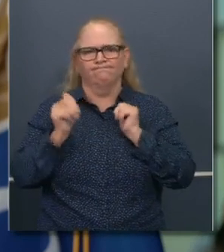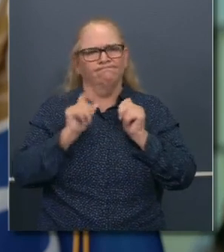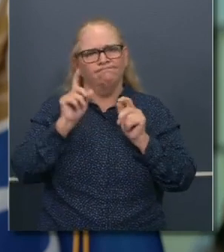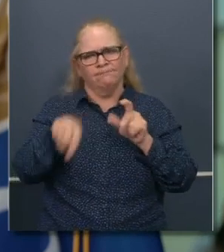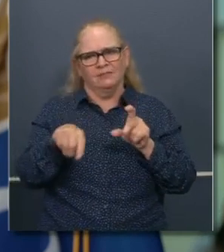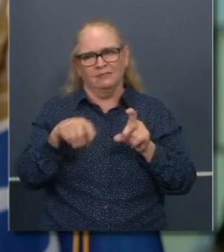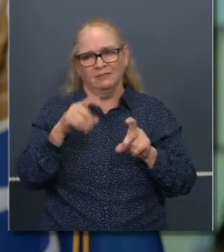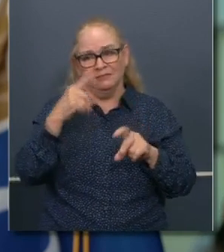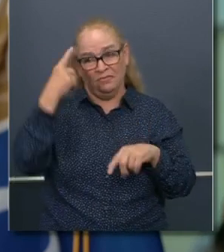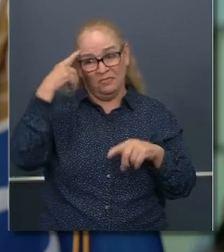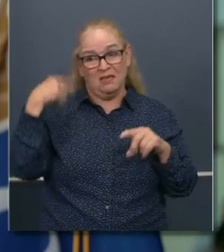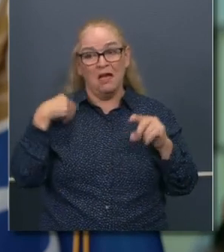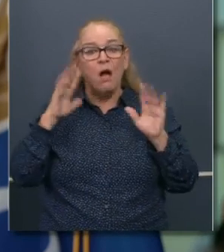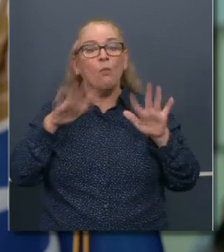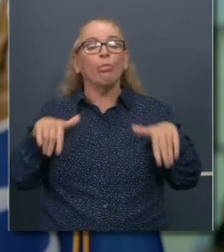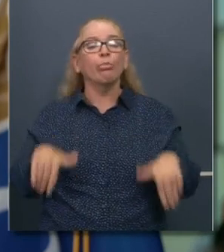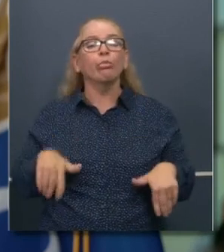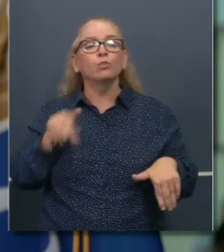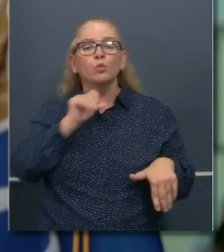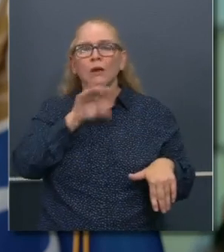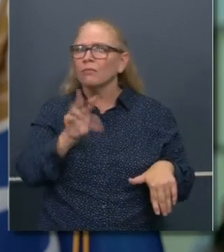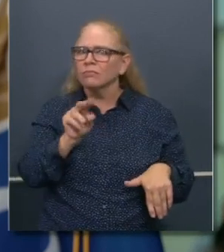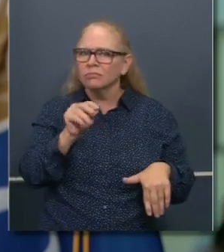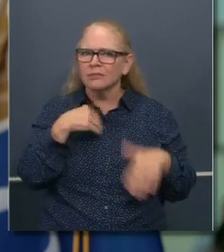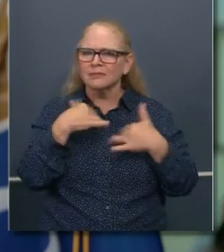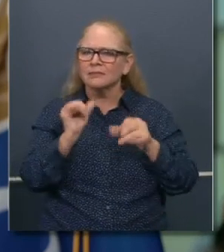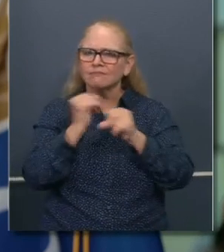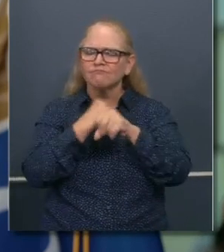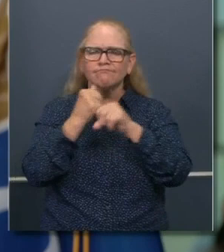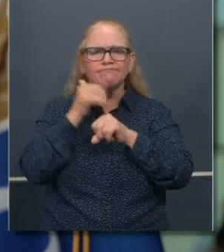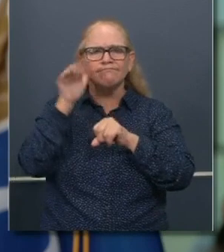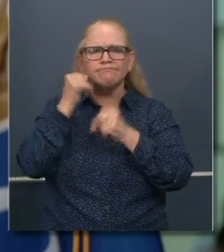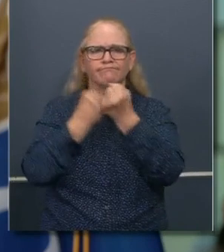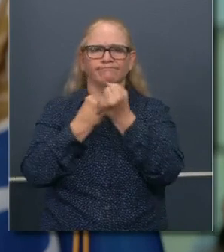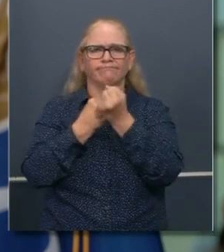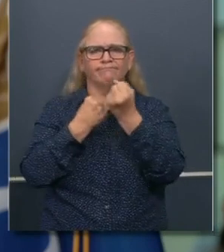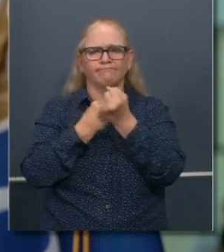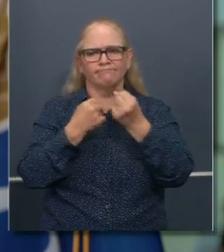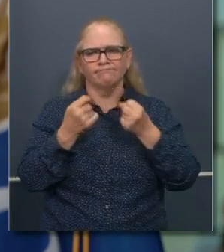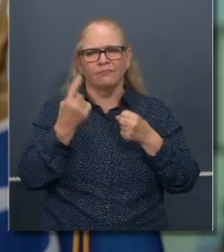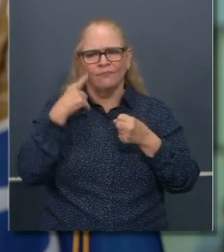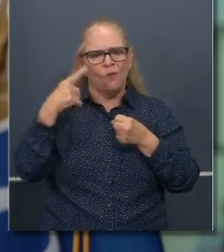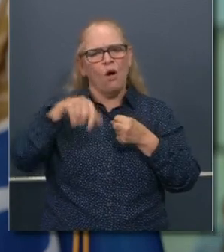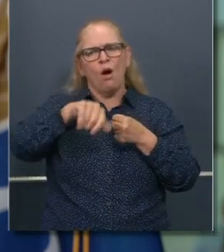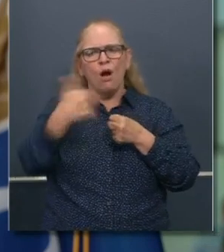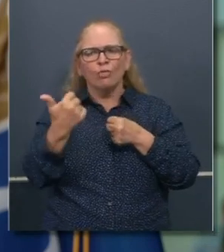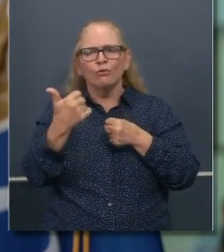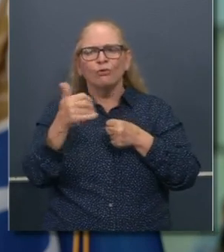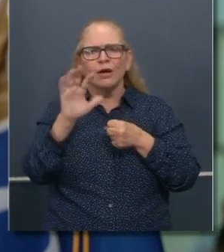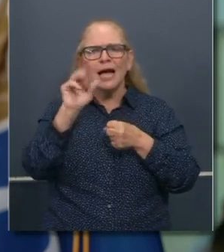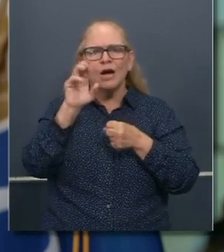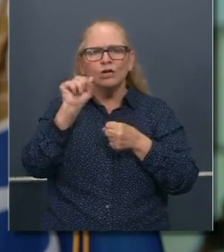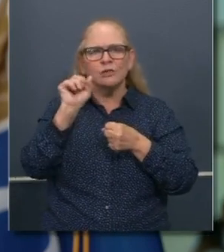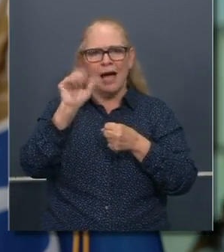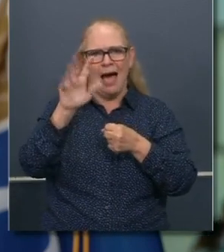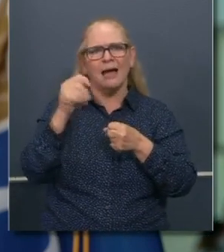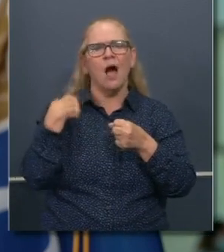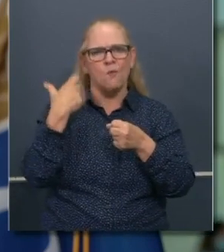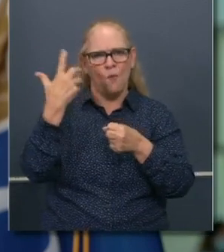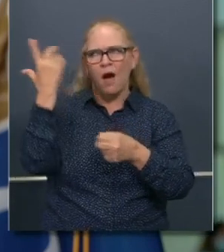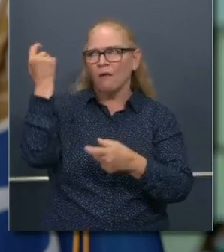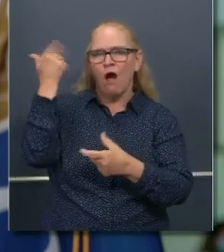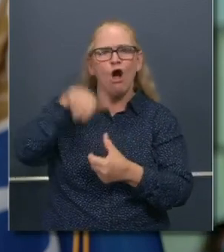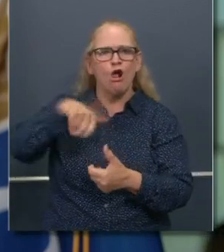uh, back months and advocating, uh, for, uh, a new cares act supporting state and local government, as well as